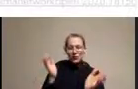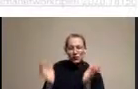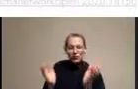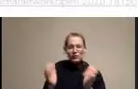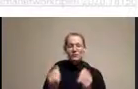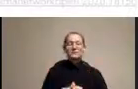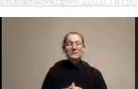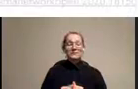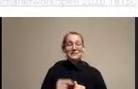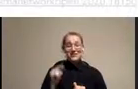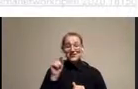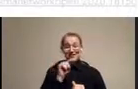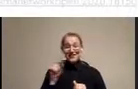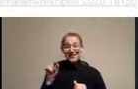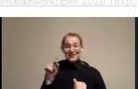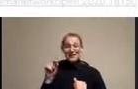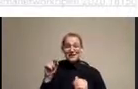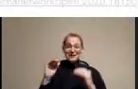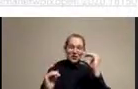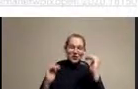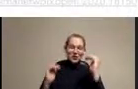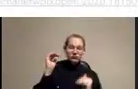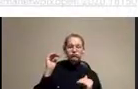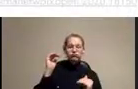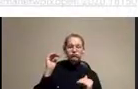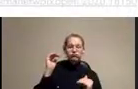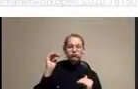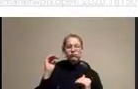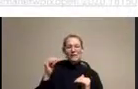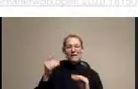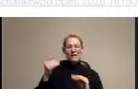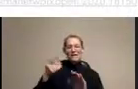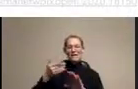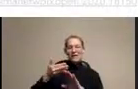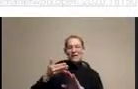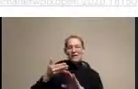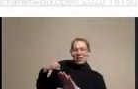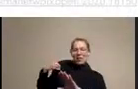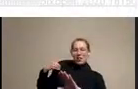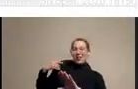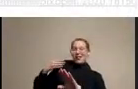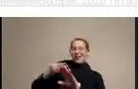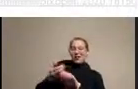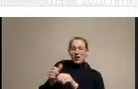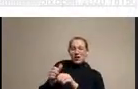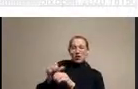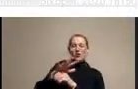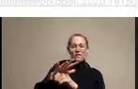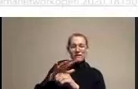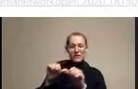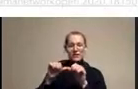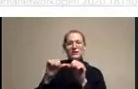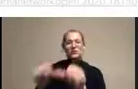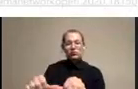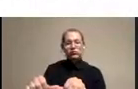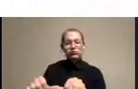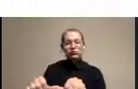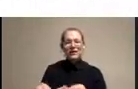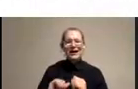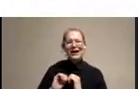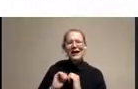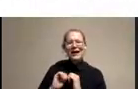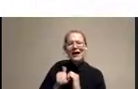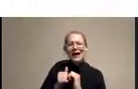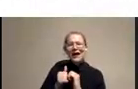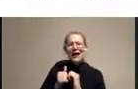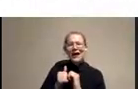inequities became the inequities, they resulted in the inequities that we saw in COVID. How did these happen? How did these become inequities